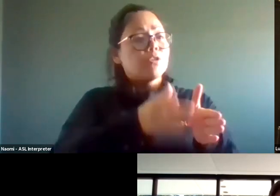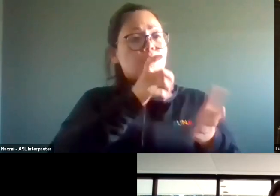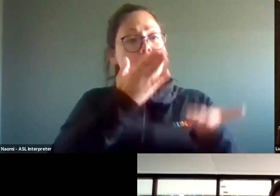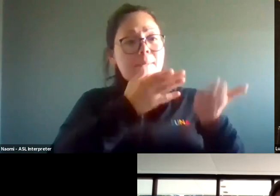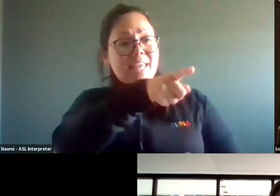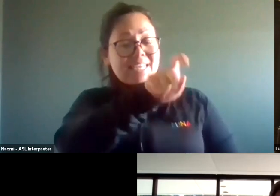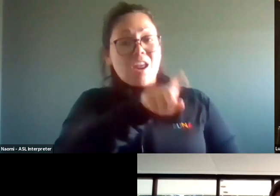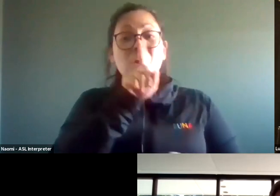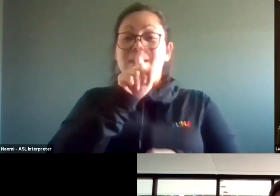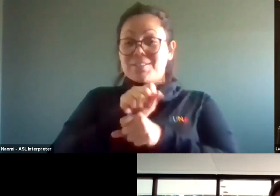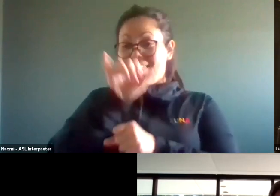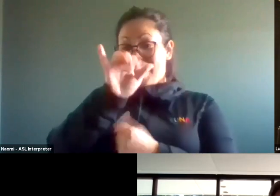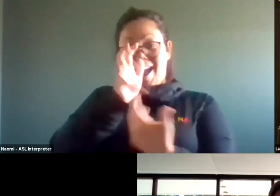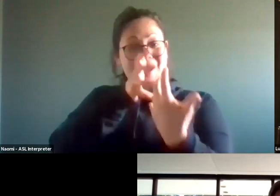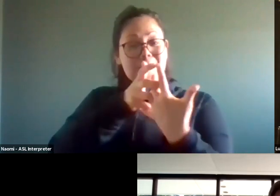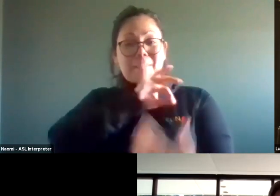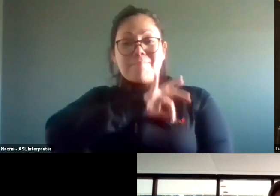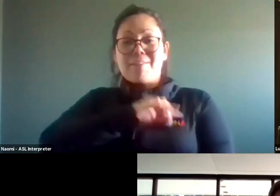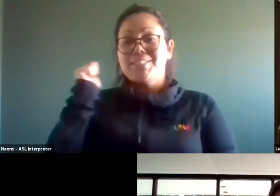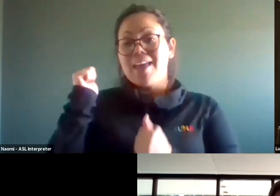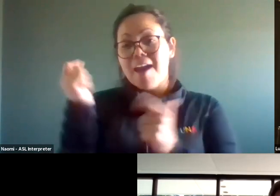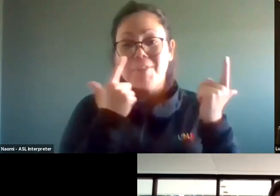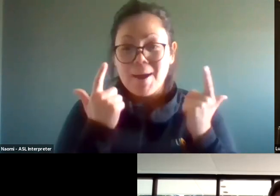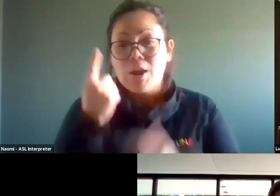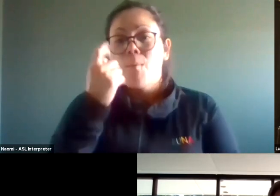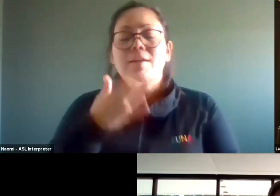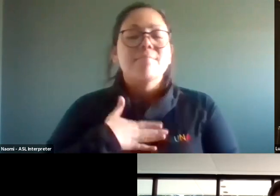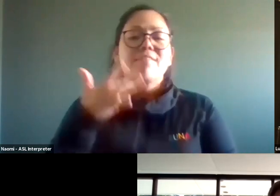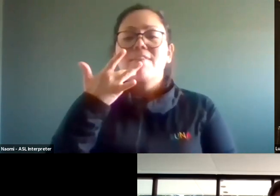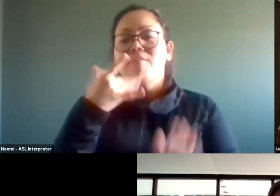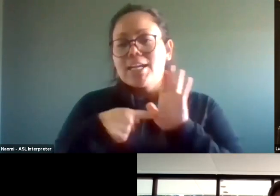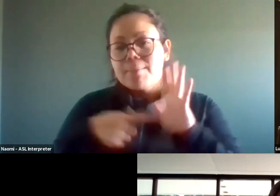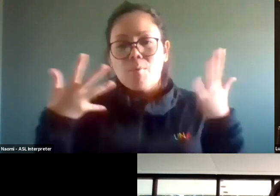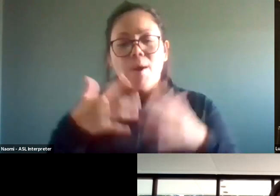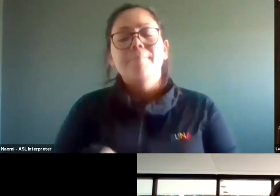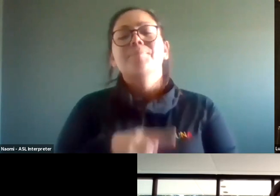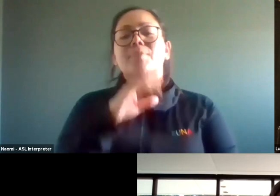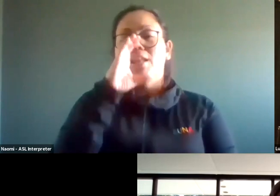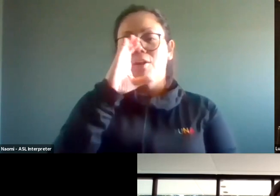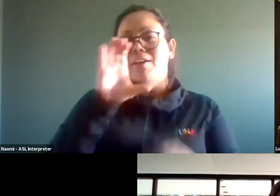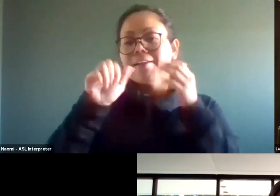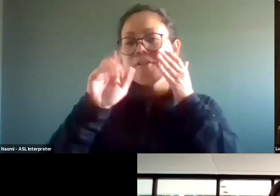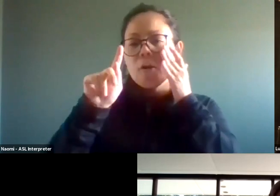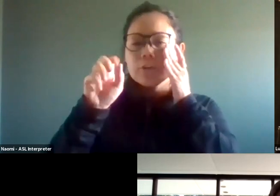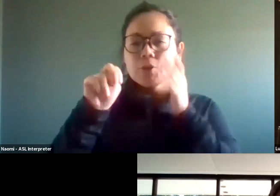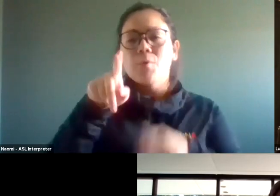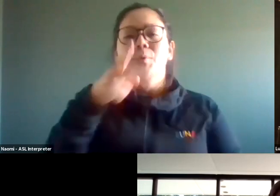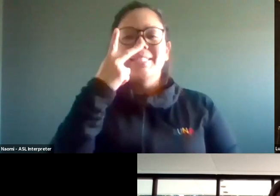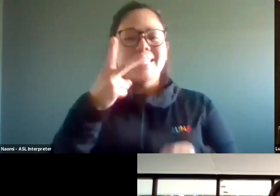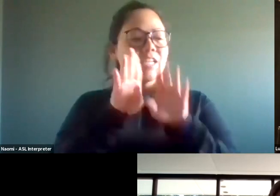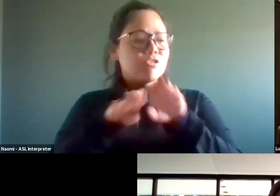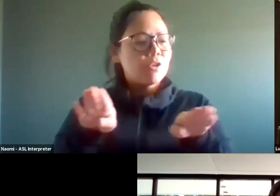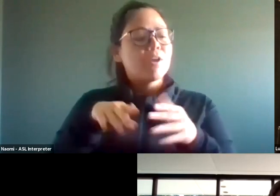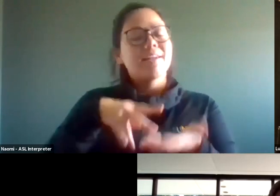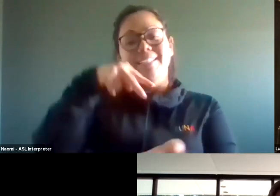it, that accommodation is beneficial to all. Uh, one of my favorite examples was a cartoon where you see some children standing